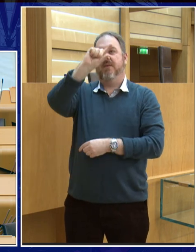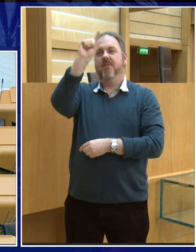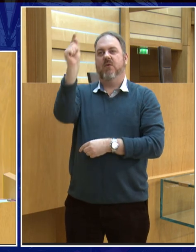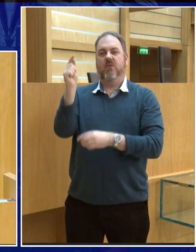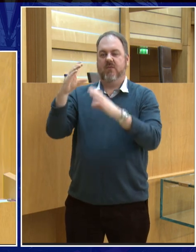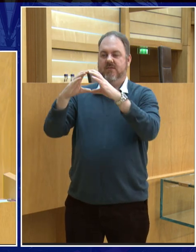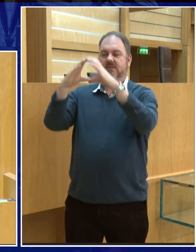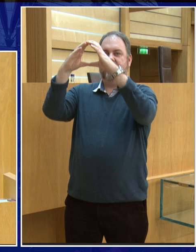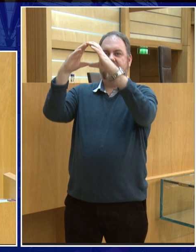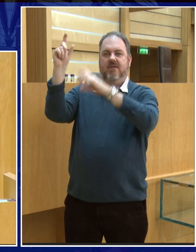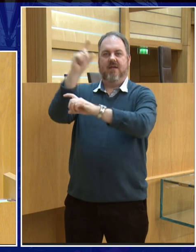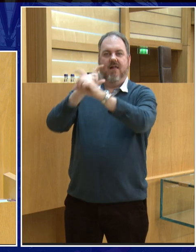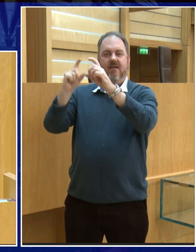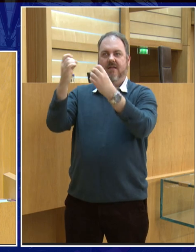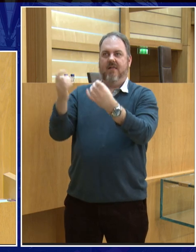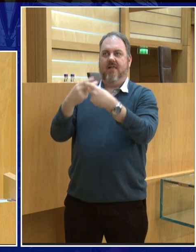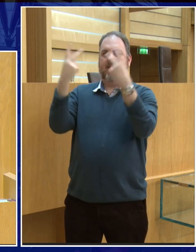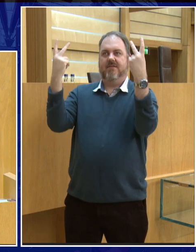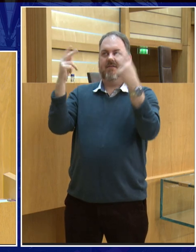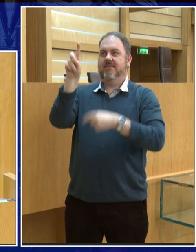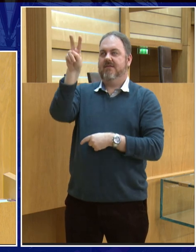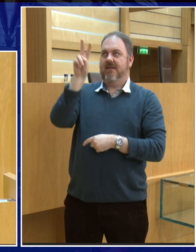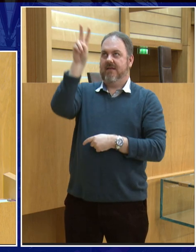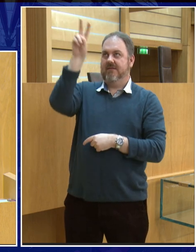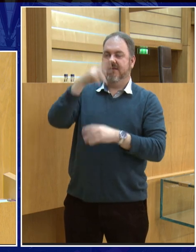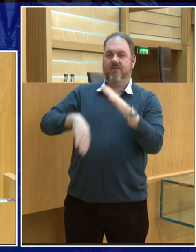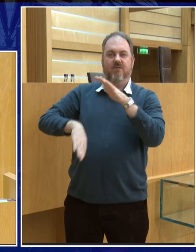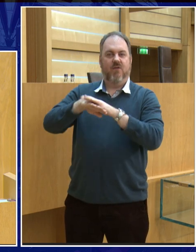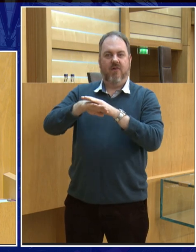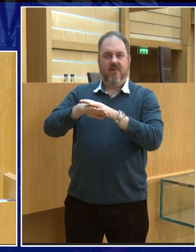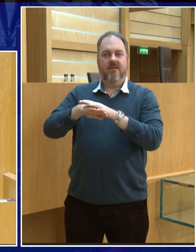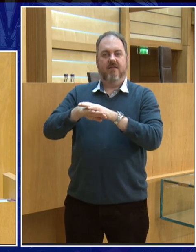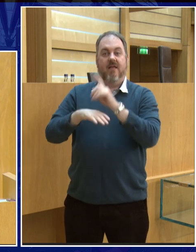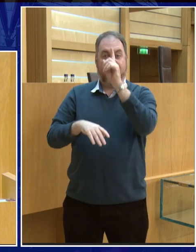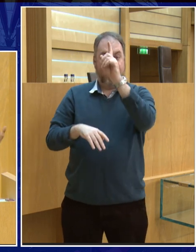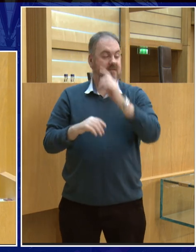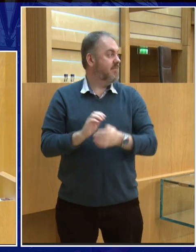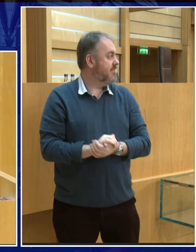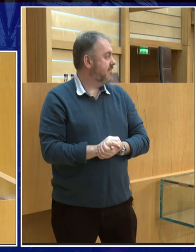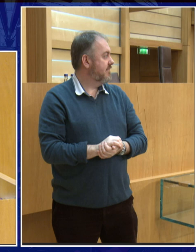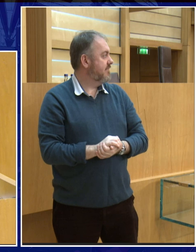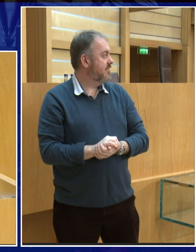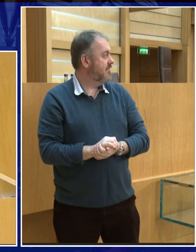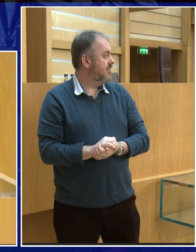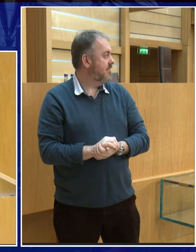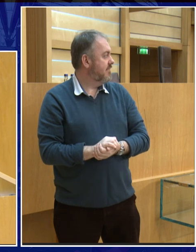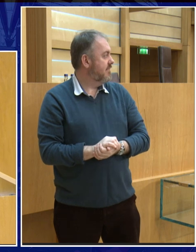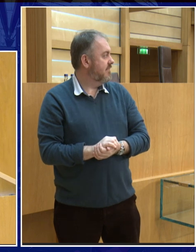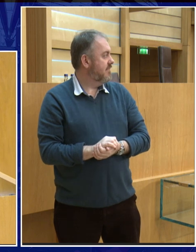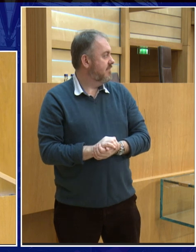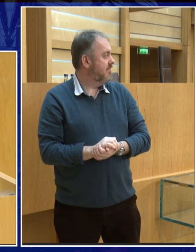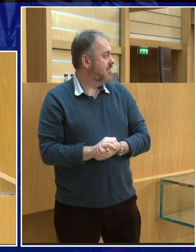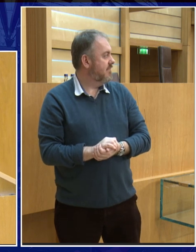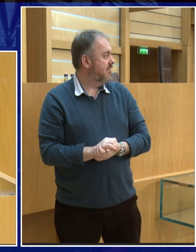all. And I hate that face, because I can't see the Moon, and I get quite upset. Okay, let's go for the other extreme. Now, you're still the Sun. Sunlight's coming in here.